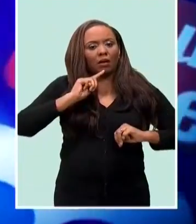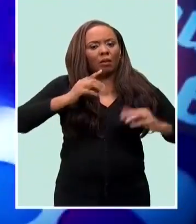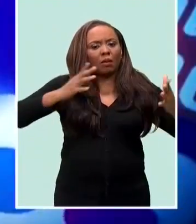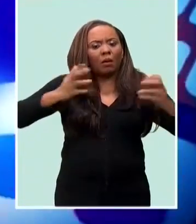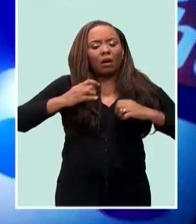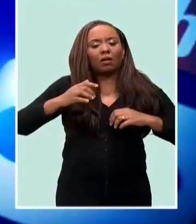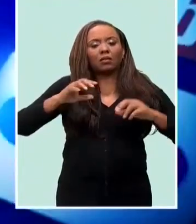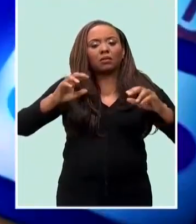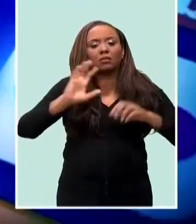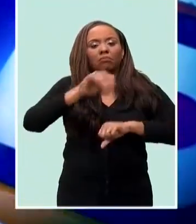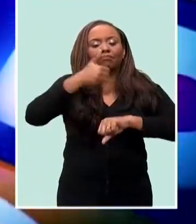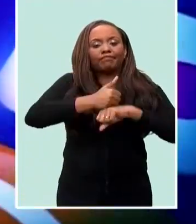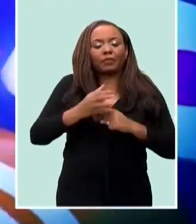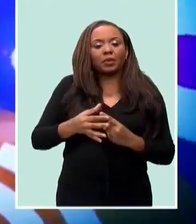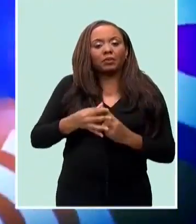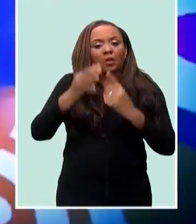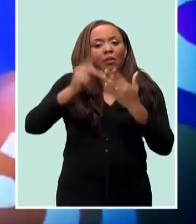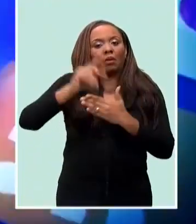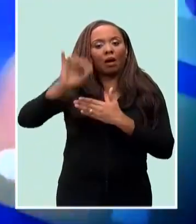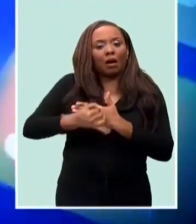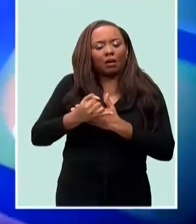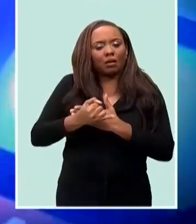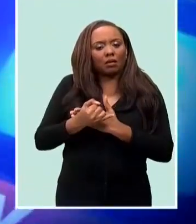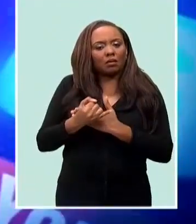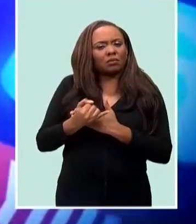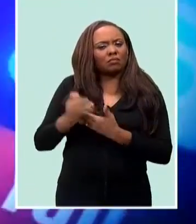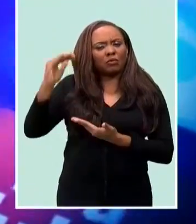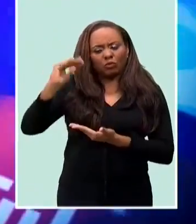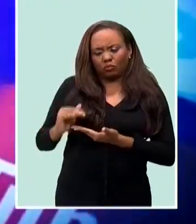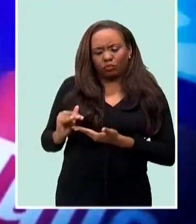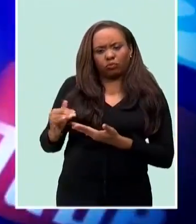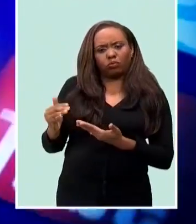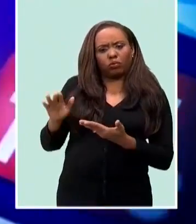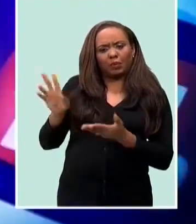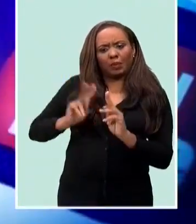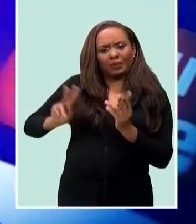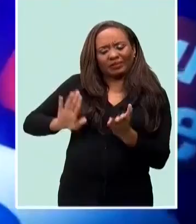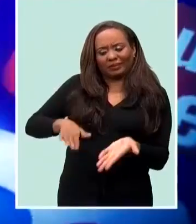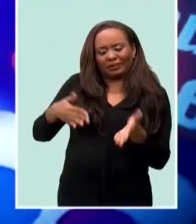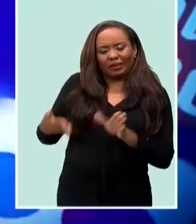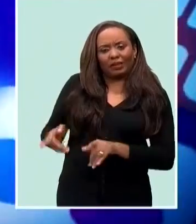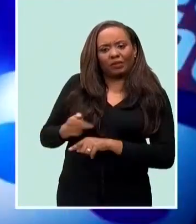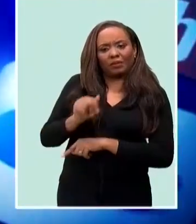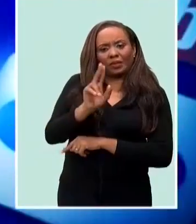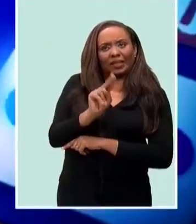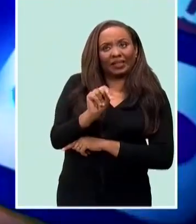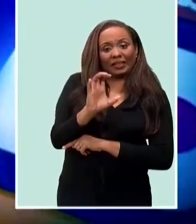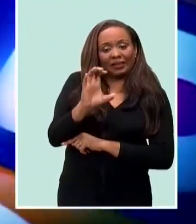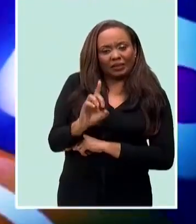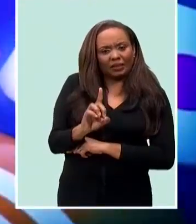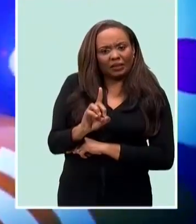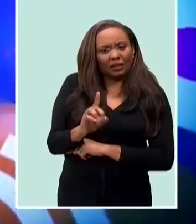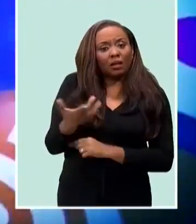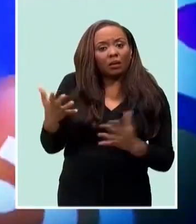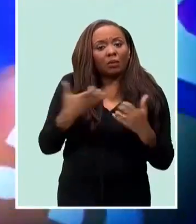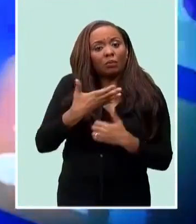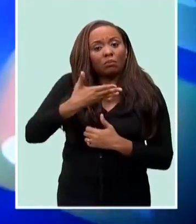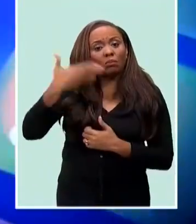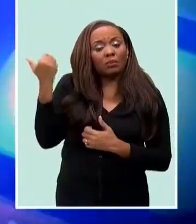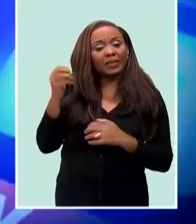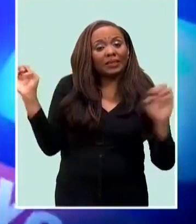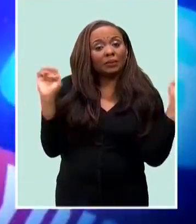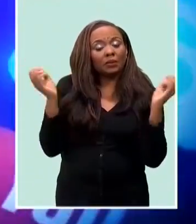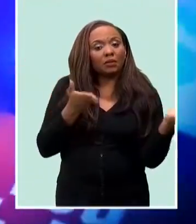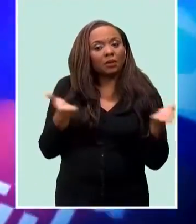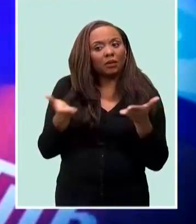a directive for a special project to reduce deaths from NCDs. She's also called for better delivery of emergency